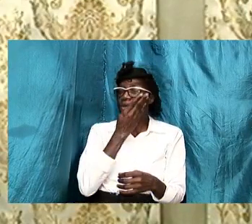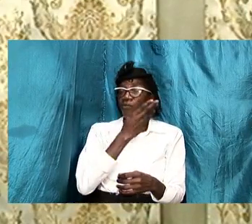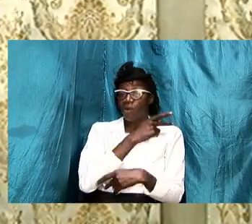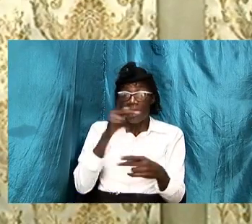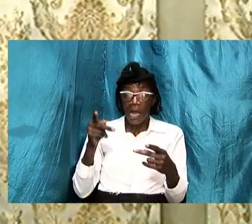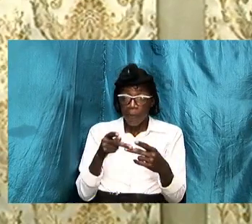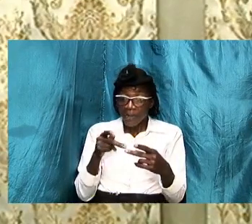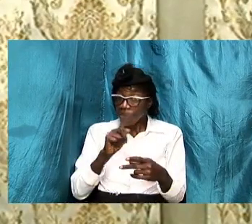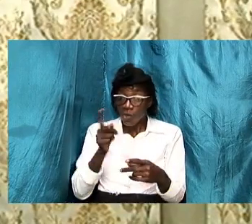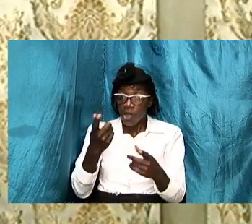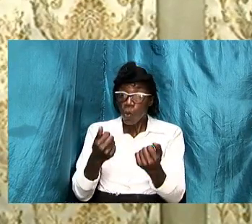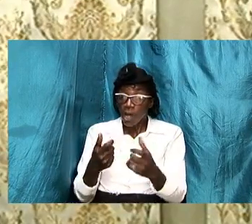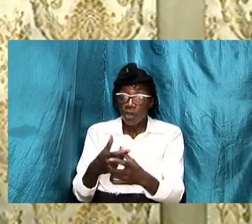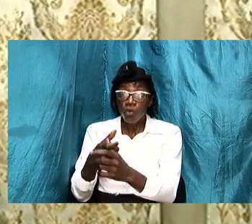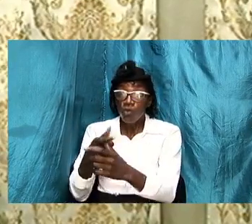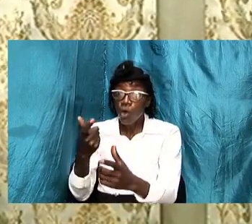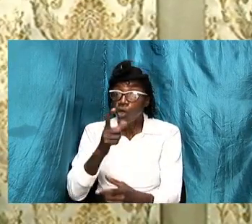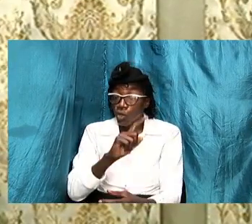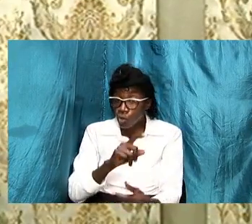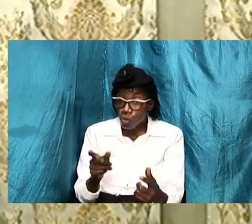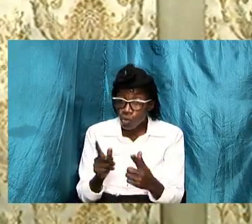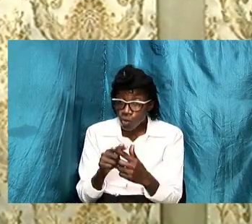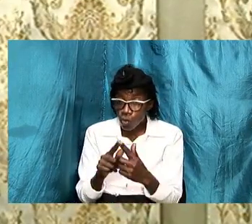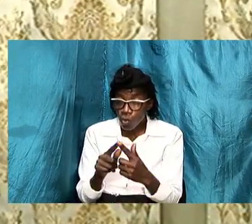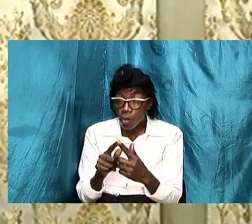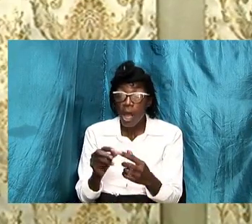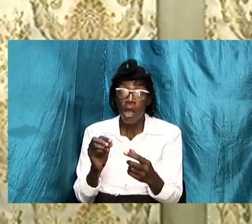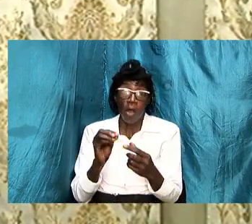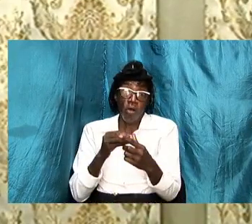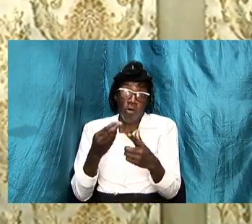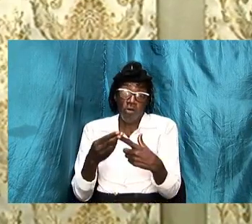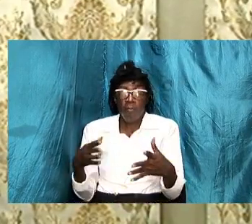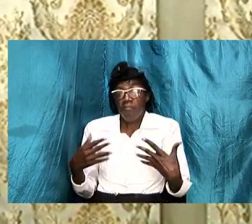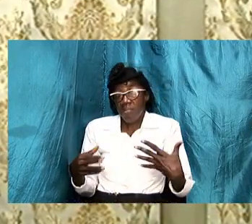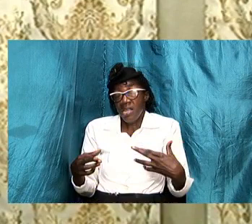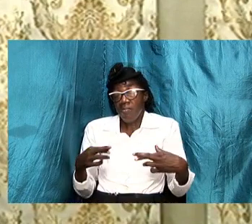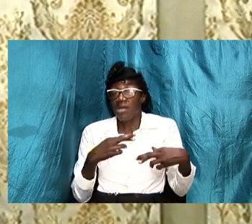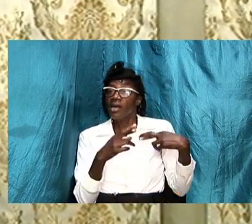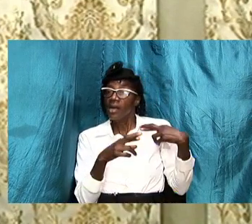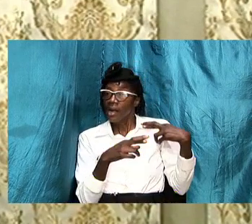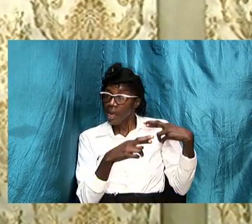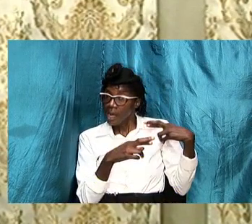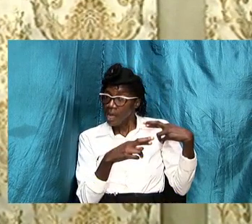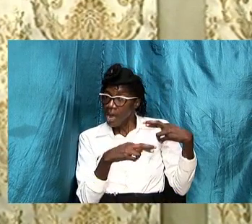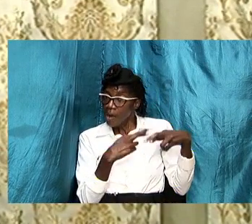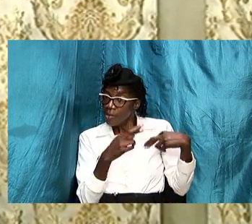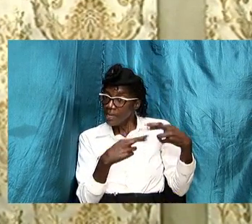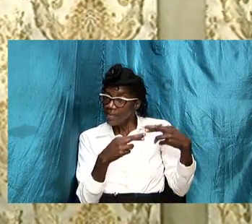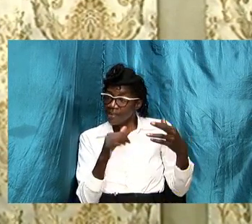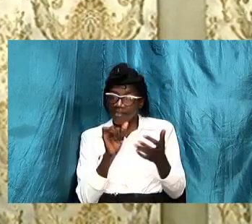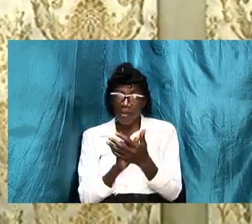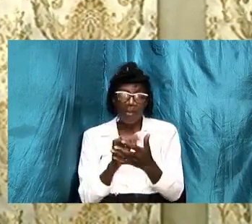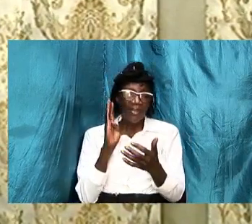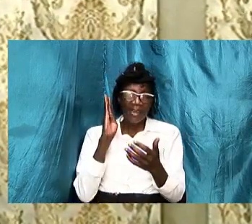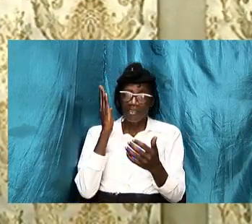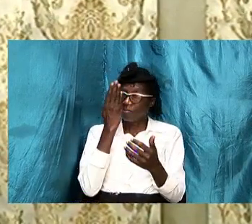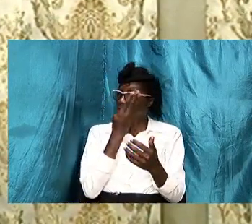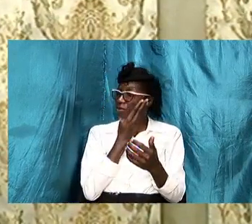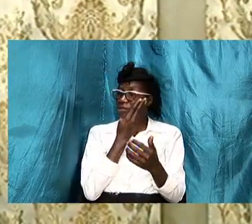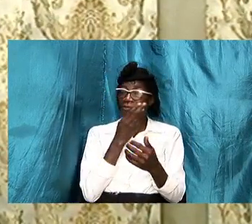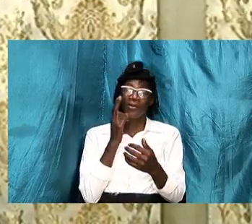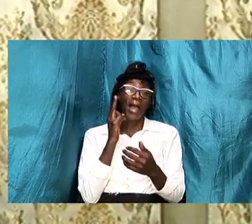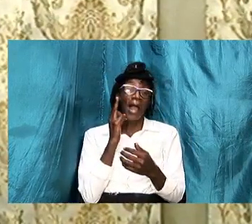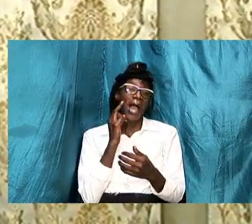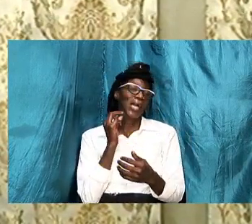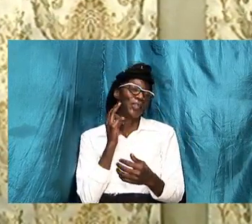want to run to or if it is a relationship that is beautiful and that is sweet